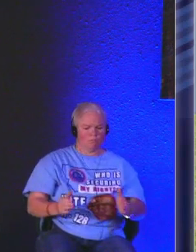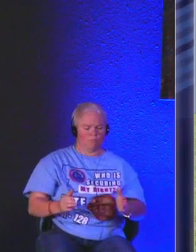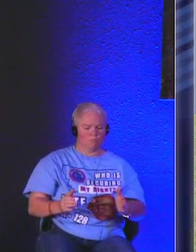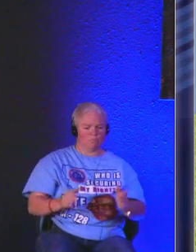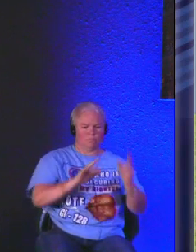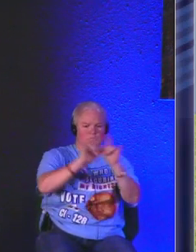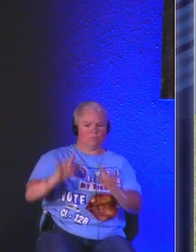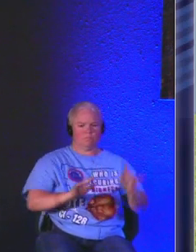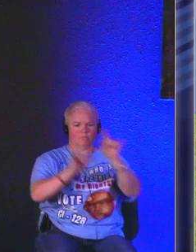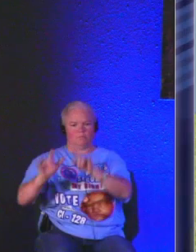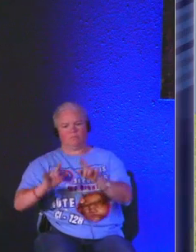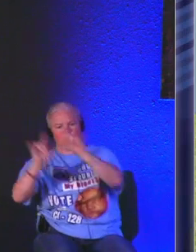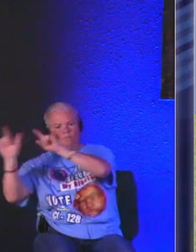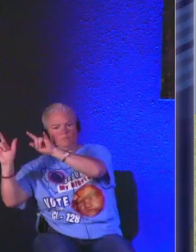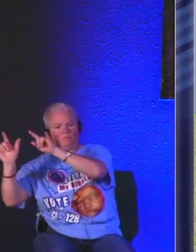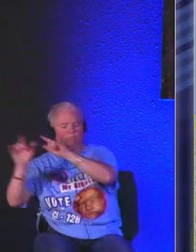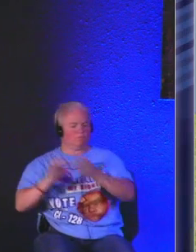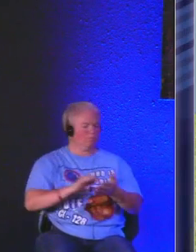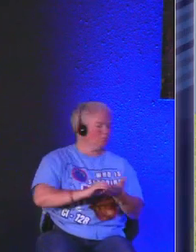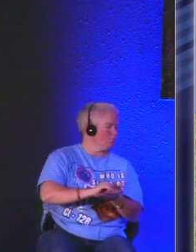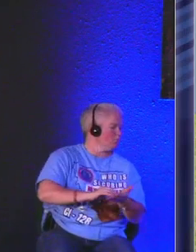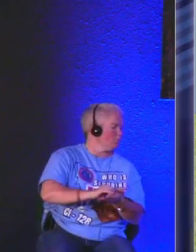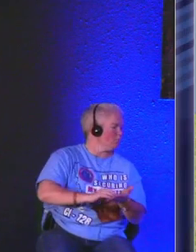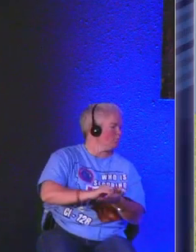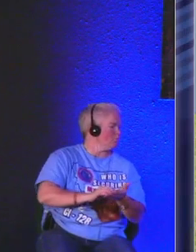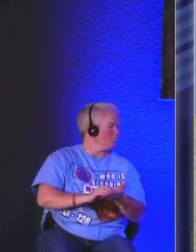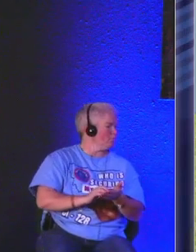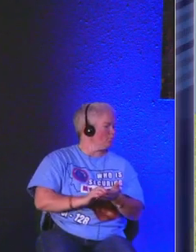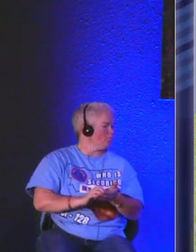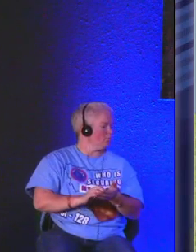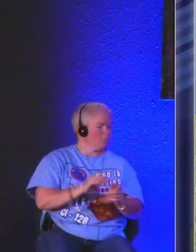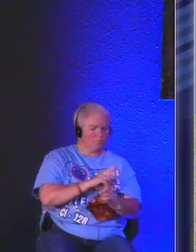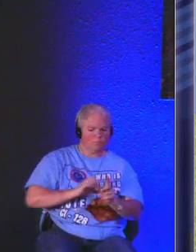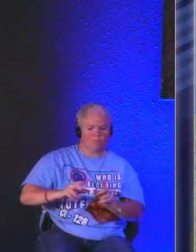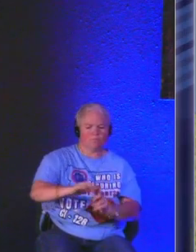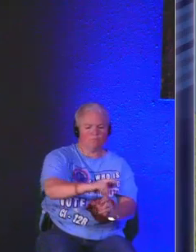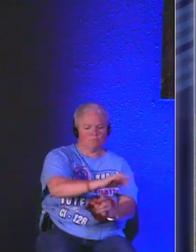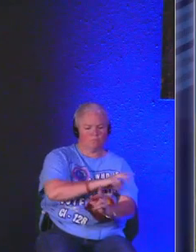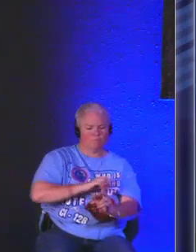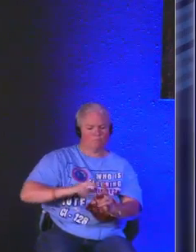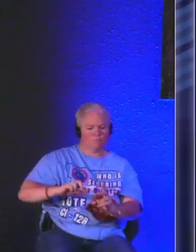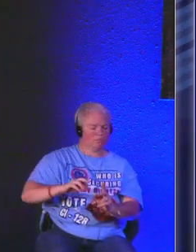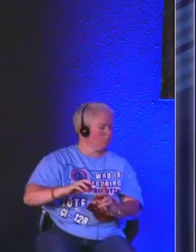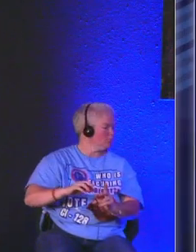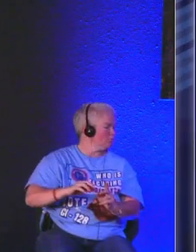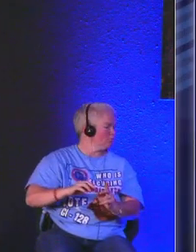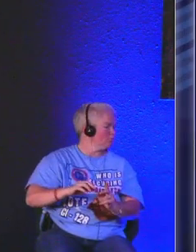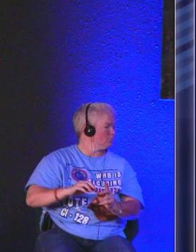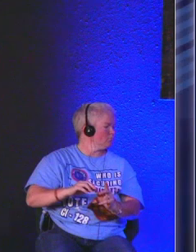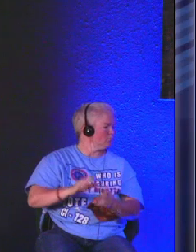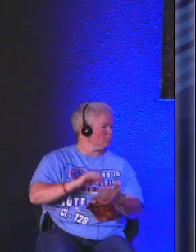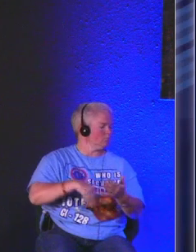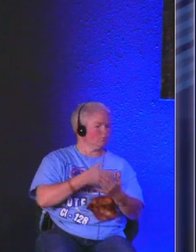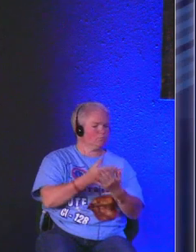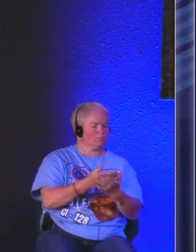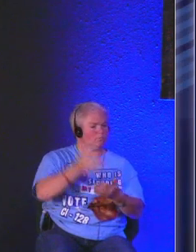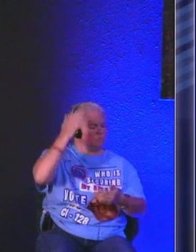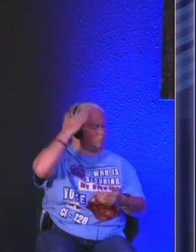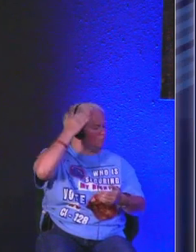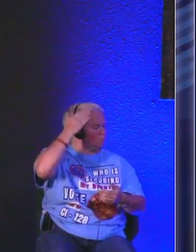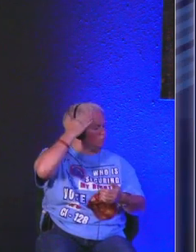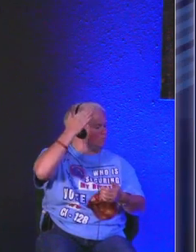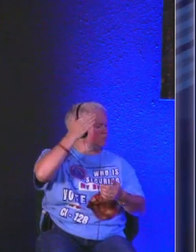still can become weary because of the environment that we live in as we all know